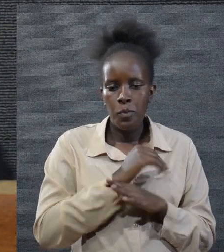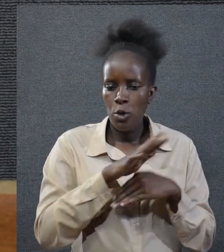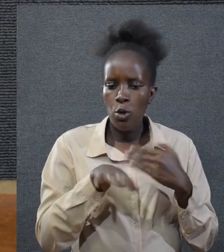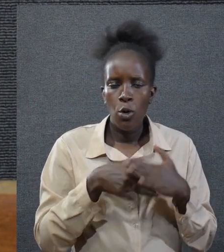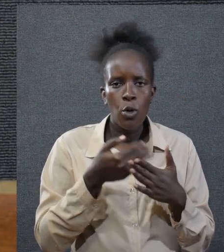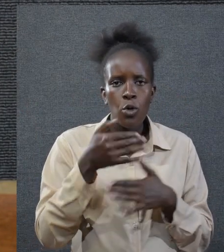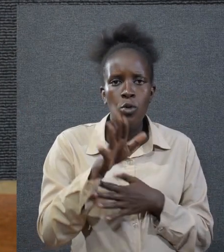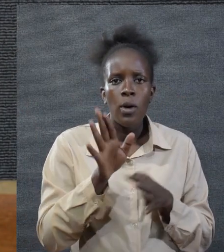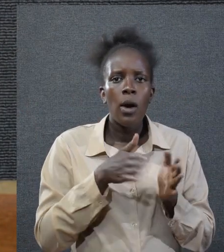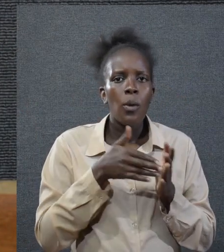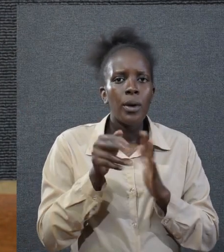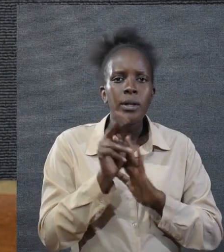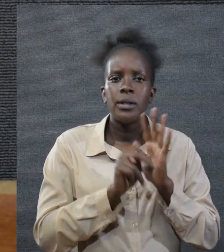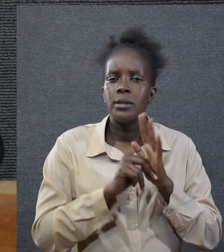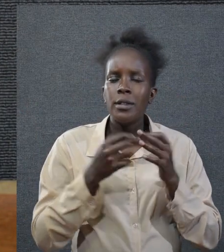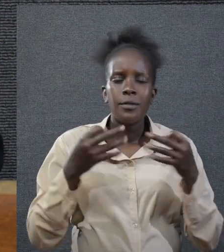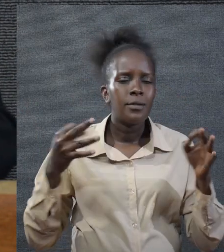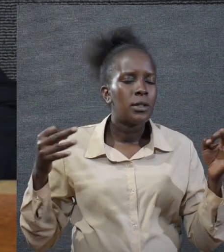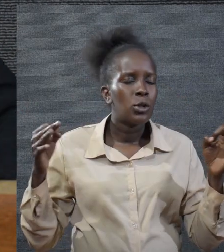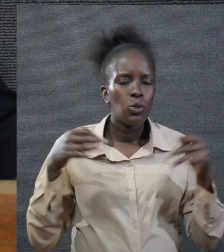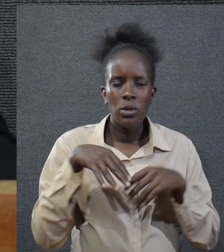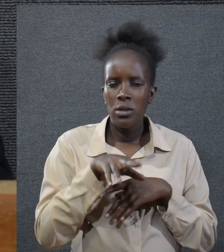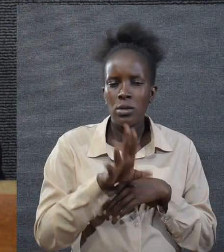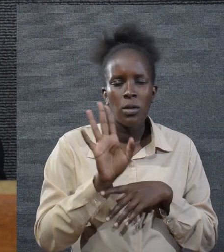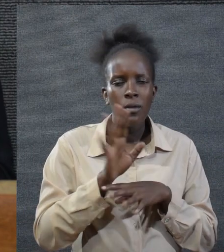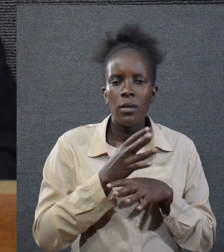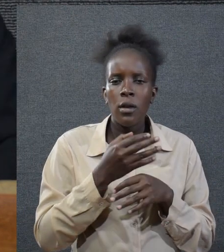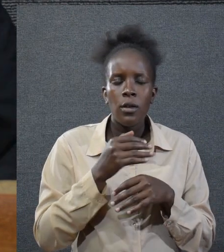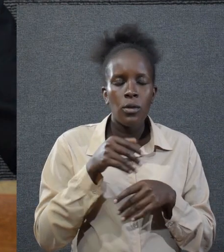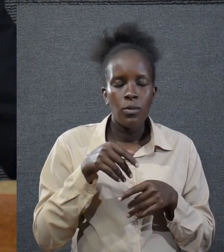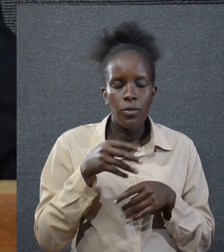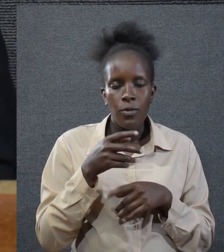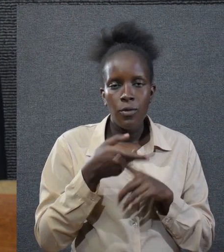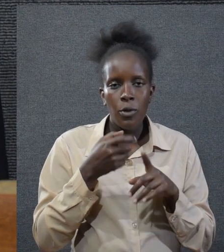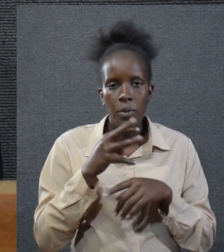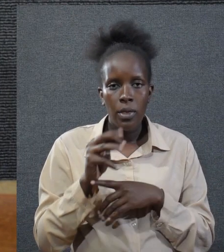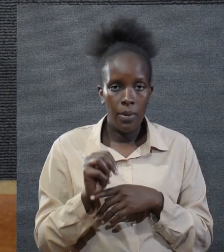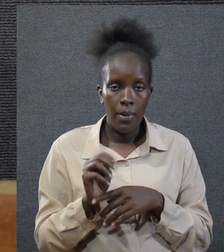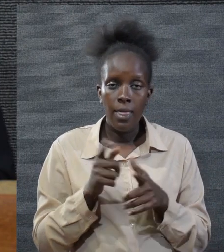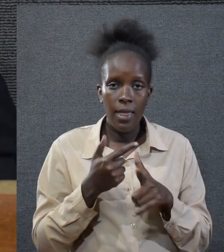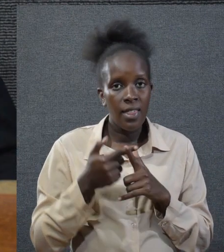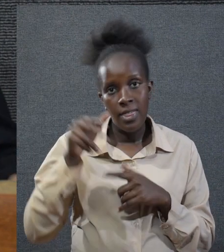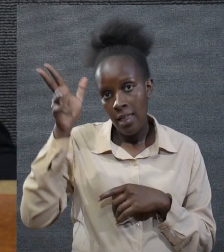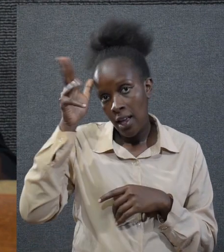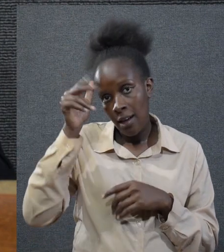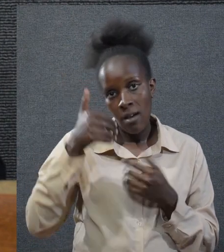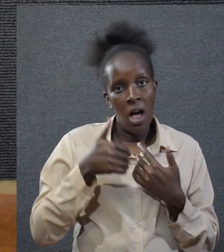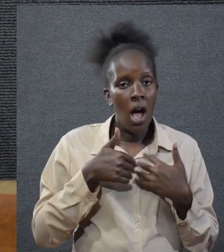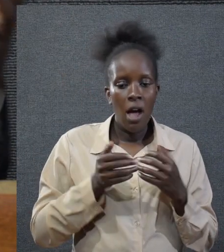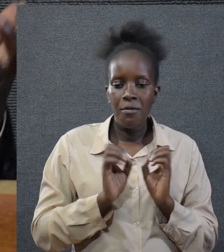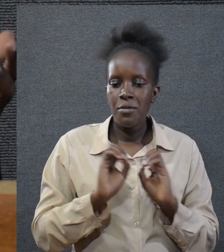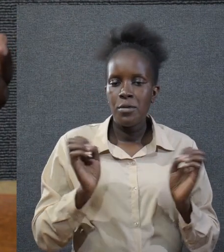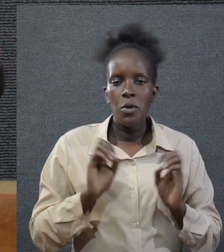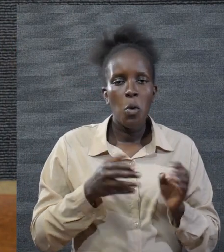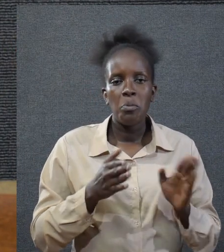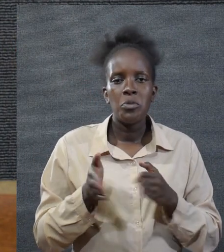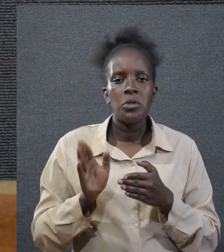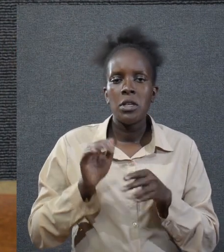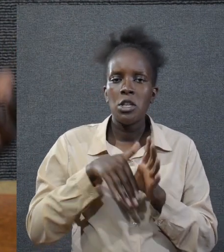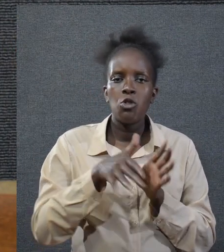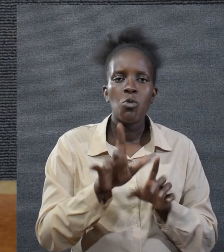from us all your weakness free yourself from them and then the devil you have no